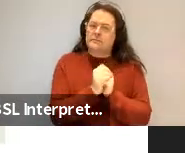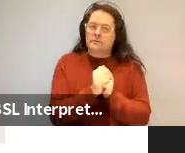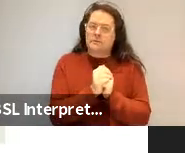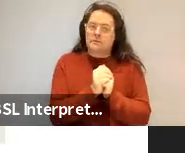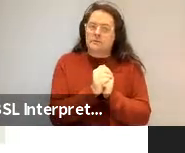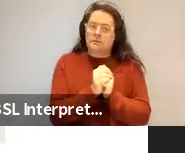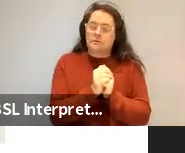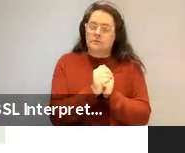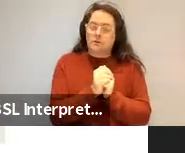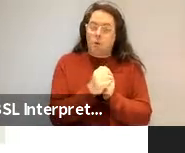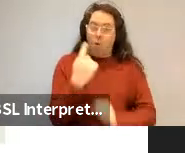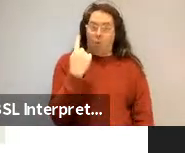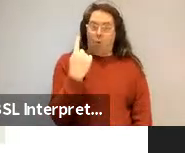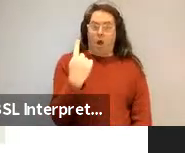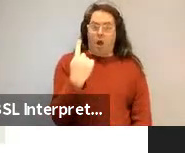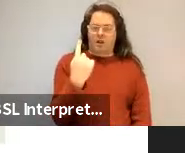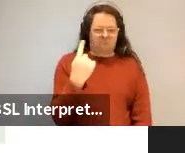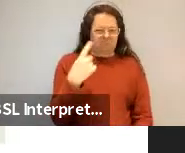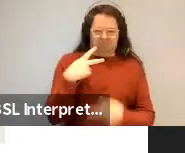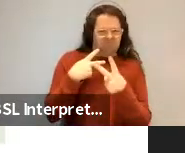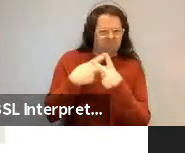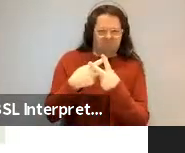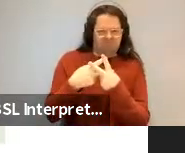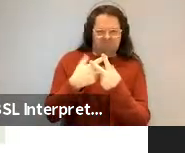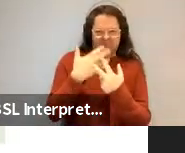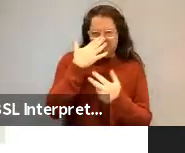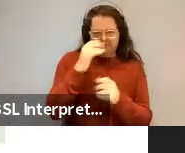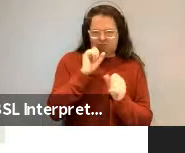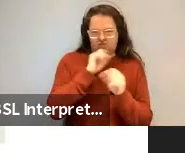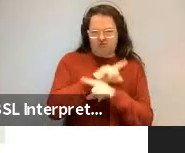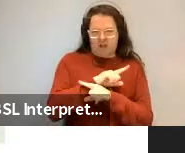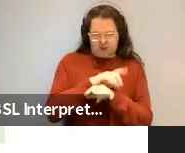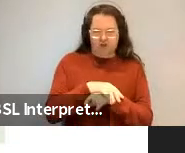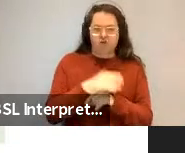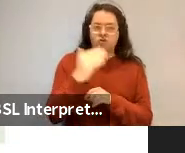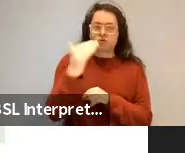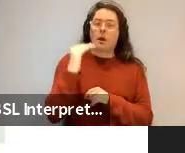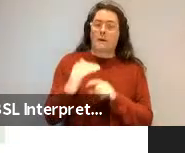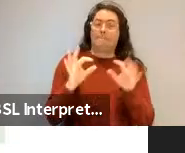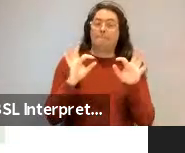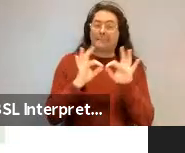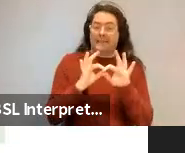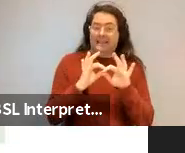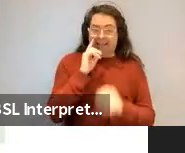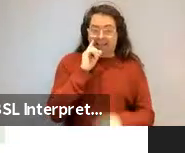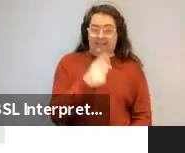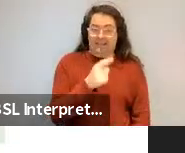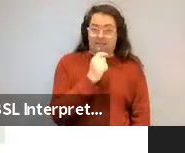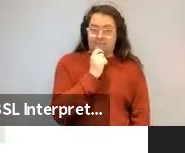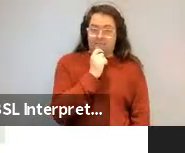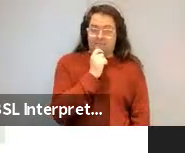one. That would be very weird. You instead would want to answer something like a big one.